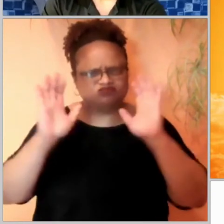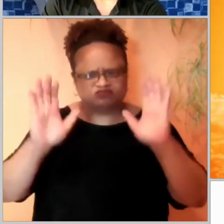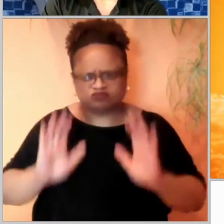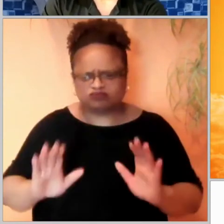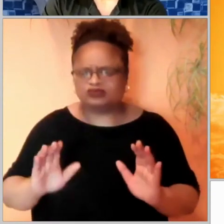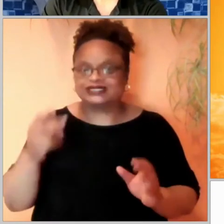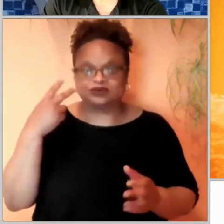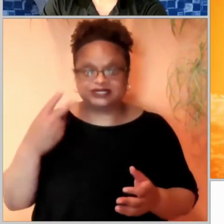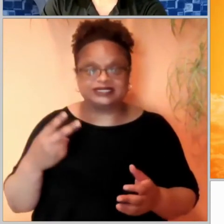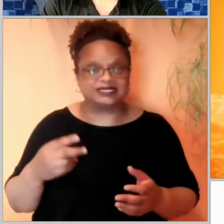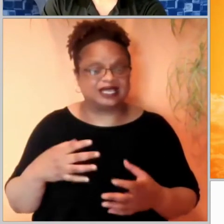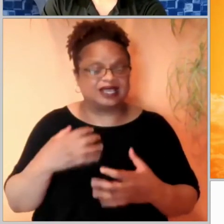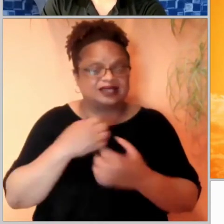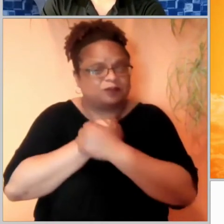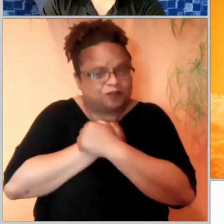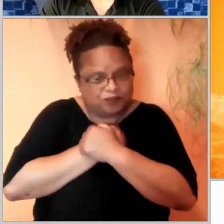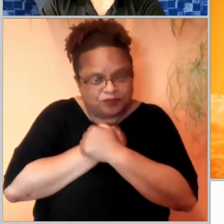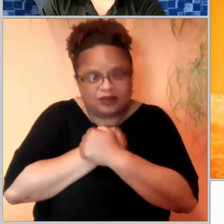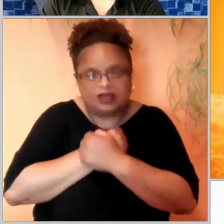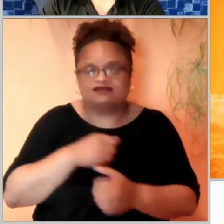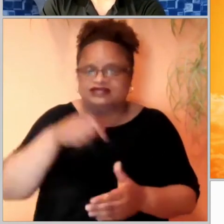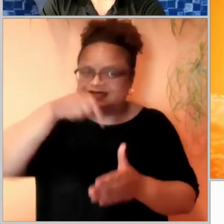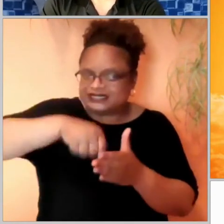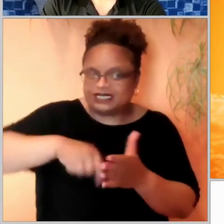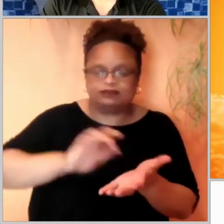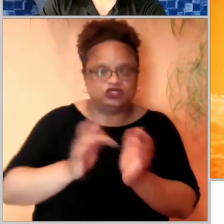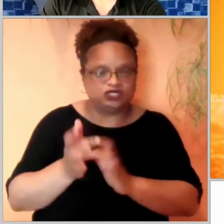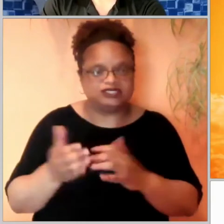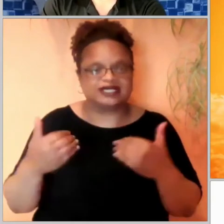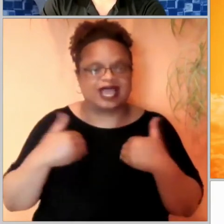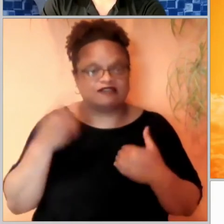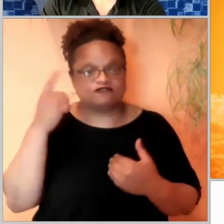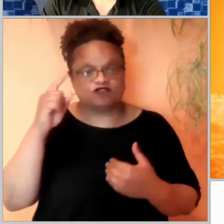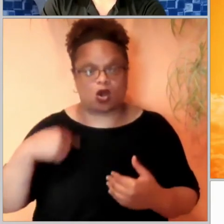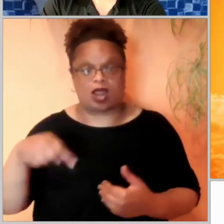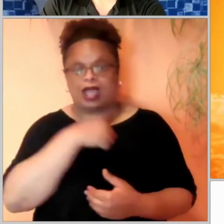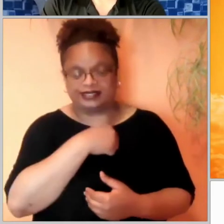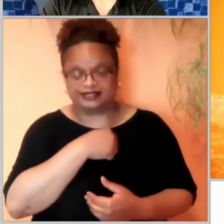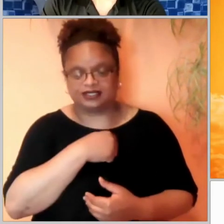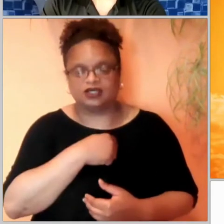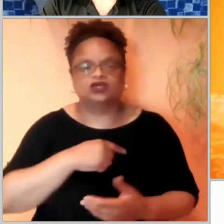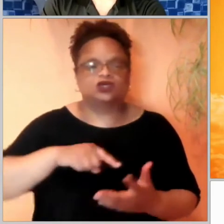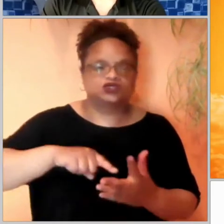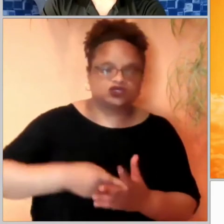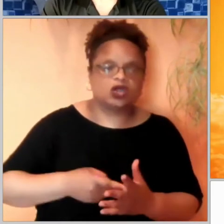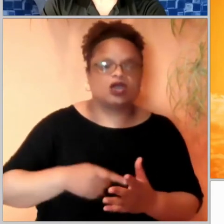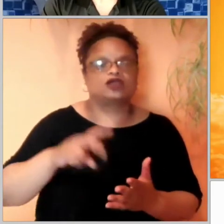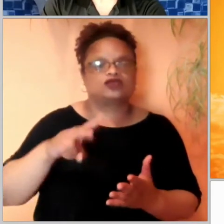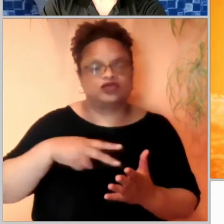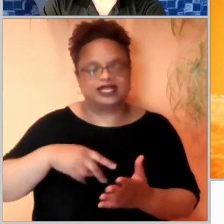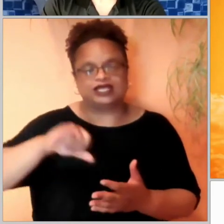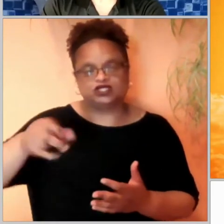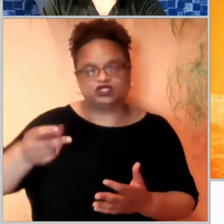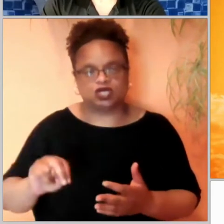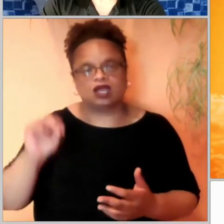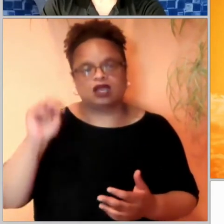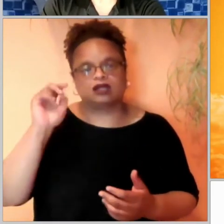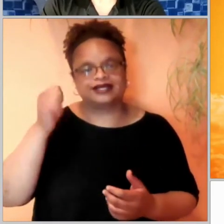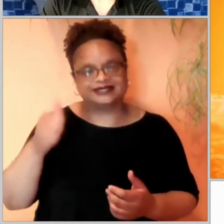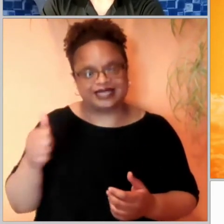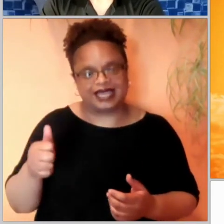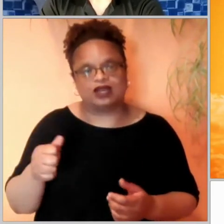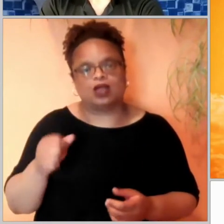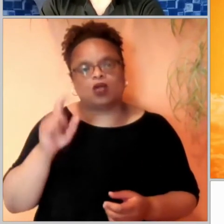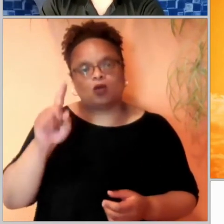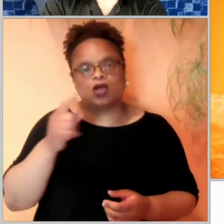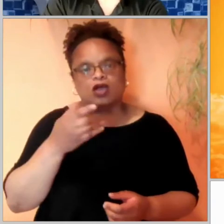today is no different. Let's start out by reading John chapter 10, verse 1 through 21.